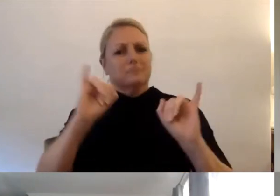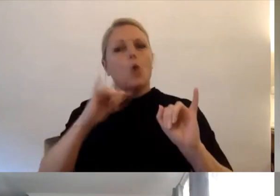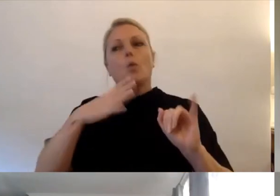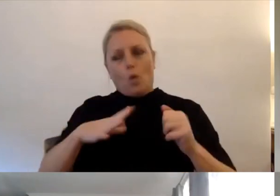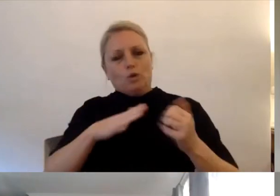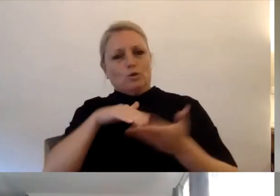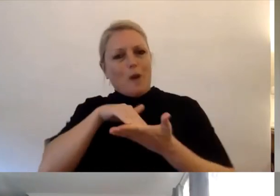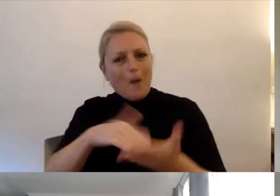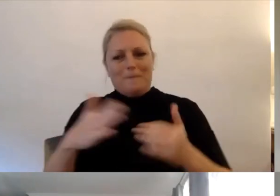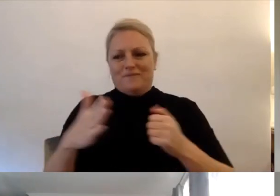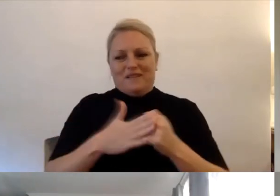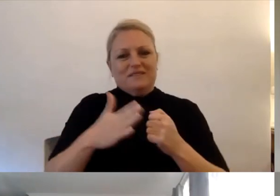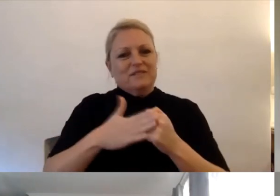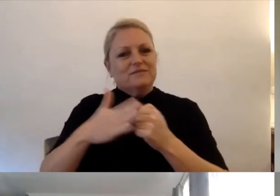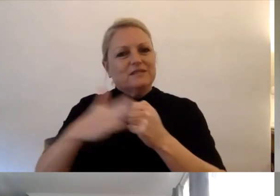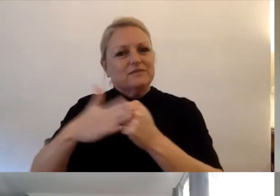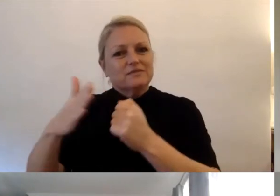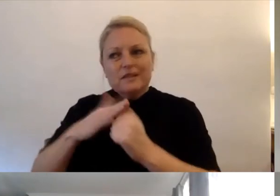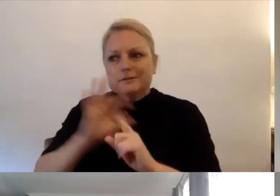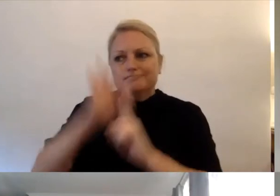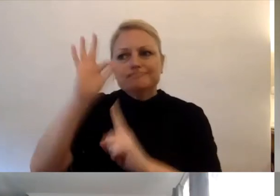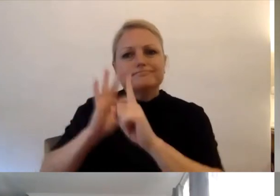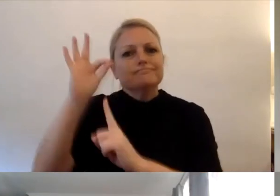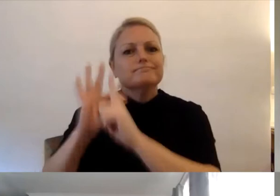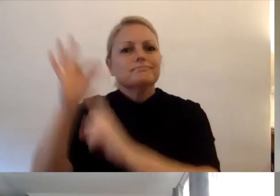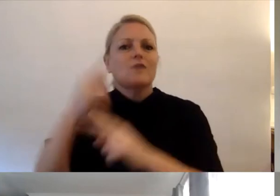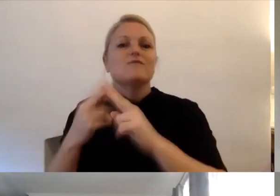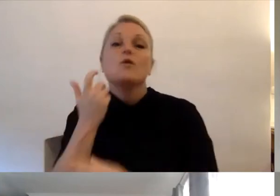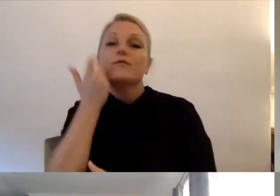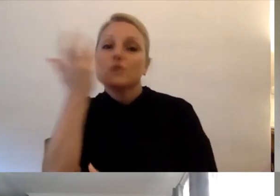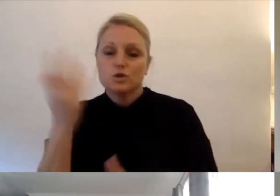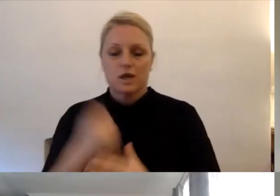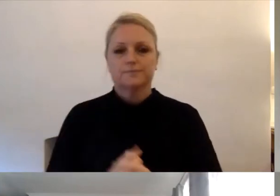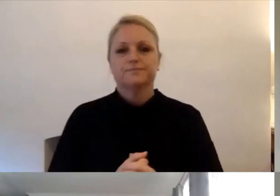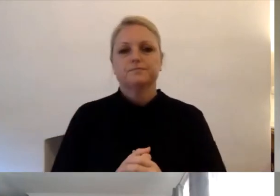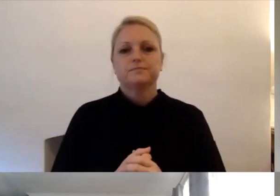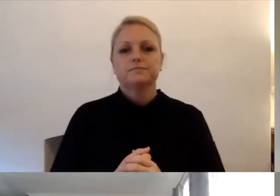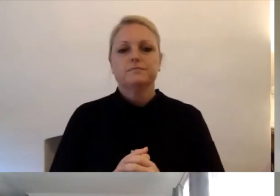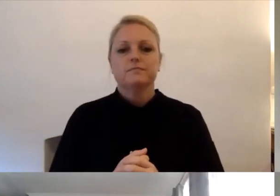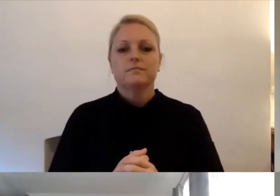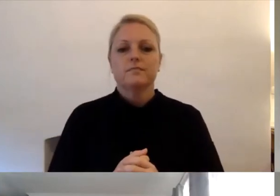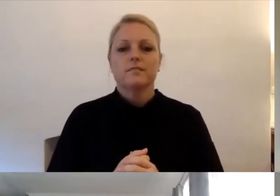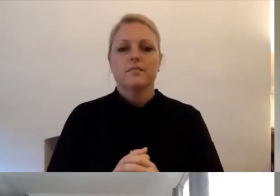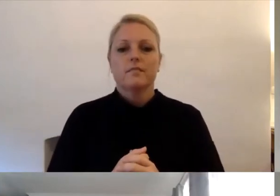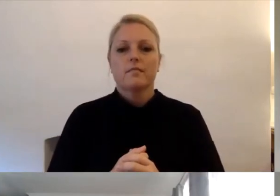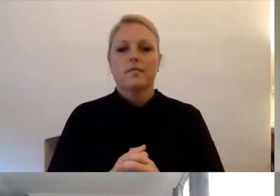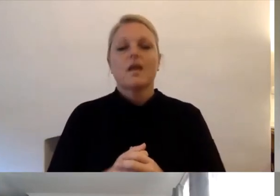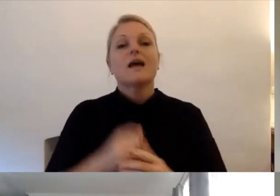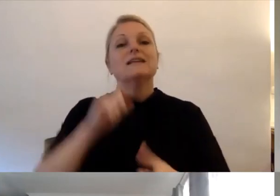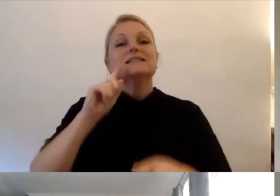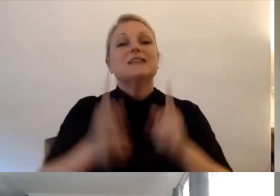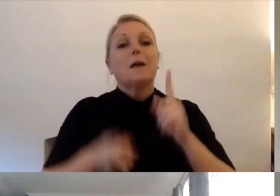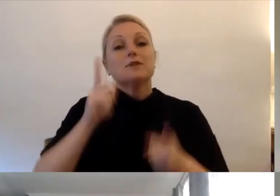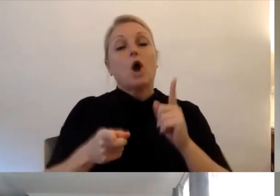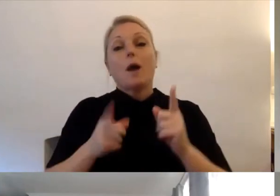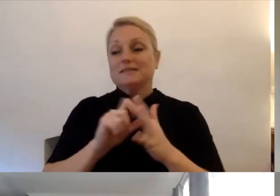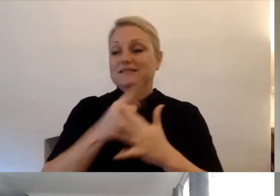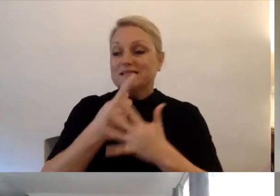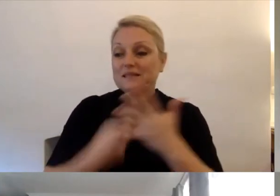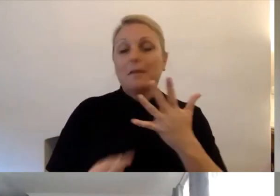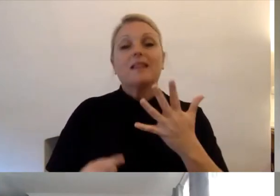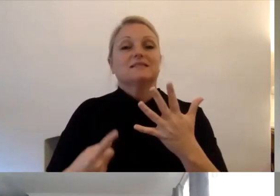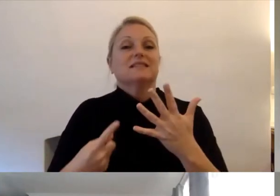So this is the Commission is asking you. If we have to look and uncover where disability abuse, neglect,